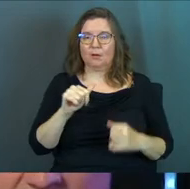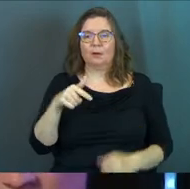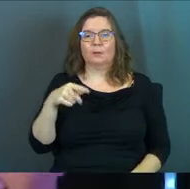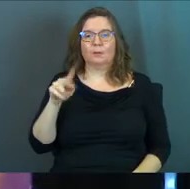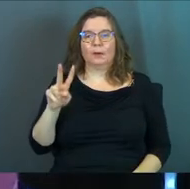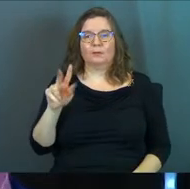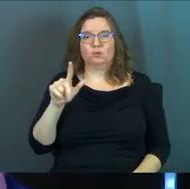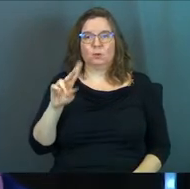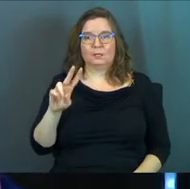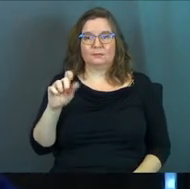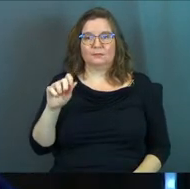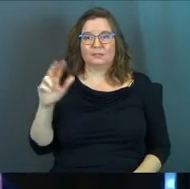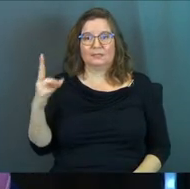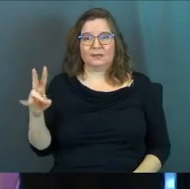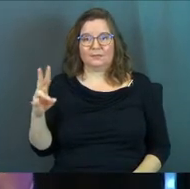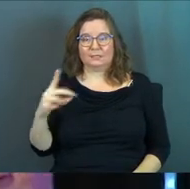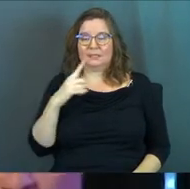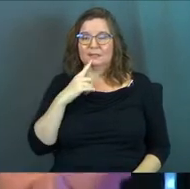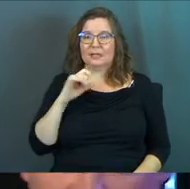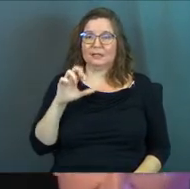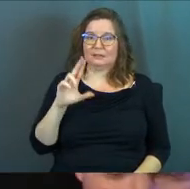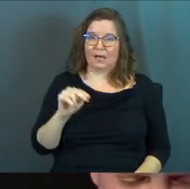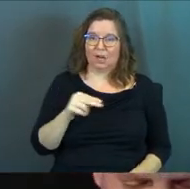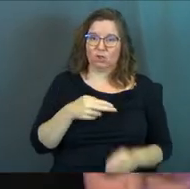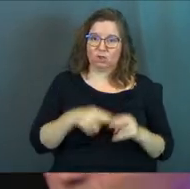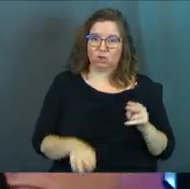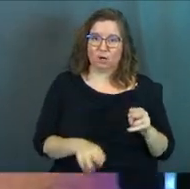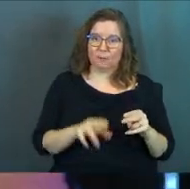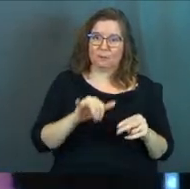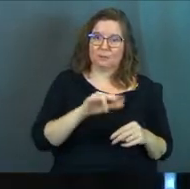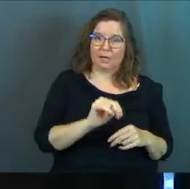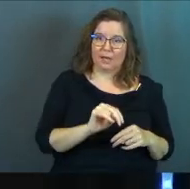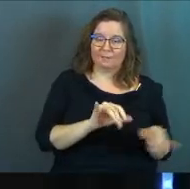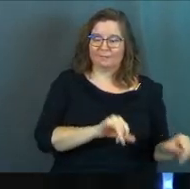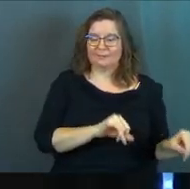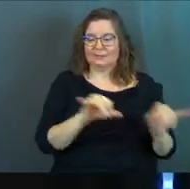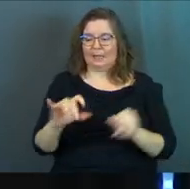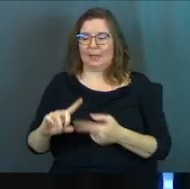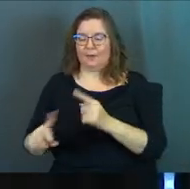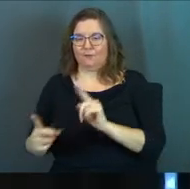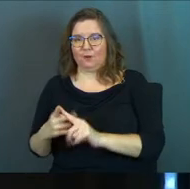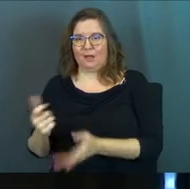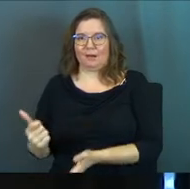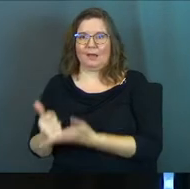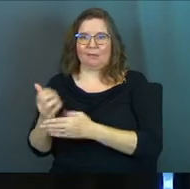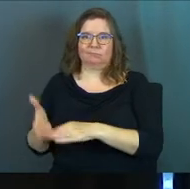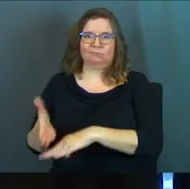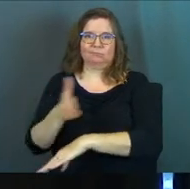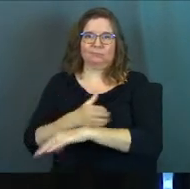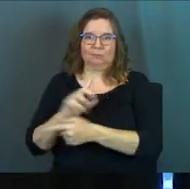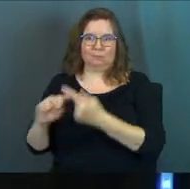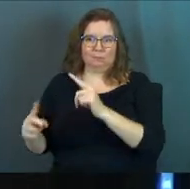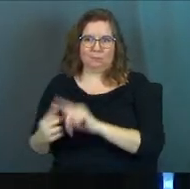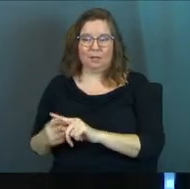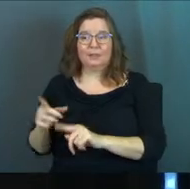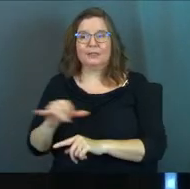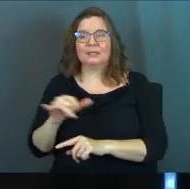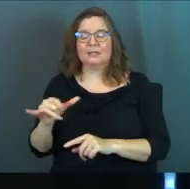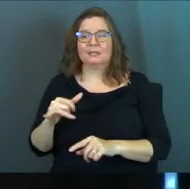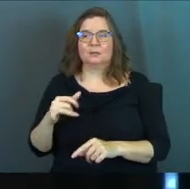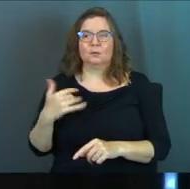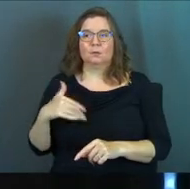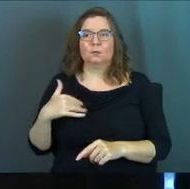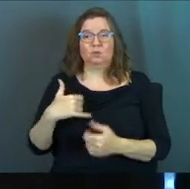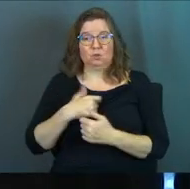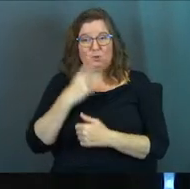.17 says, iron sharpens iron, so a friend sharpens a friend. I love that verse, right? Because why? It's such a violent